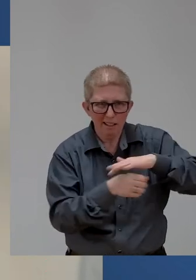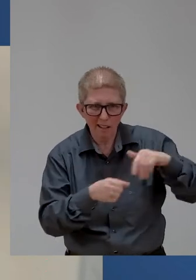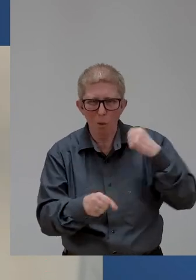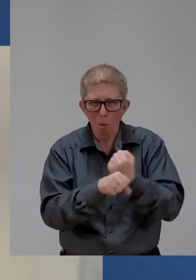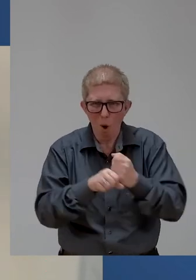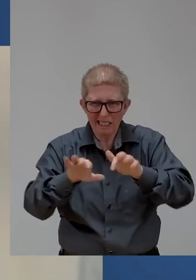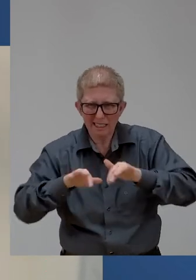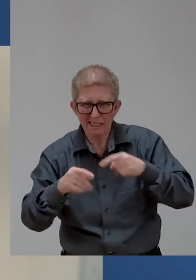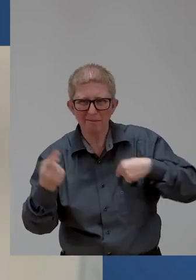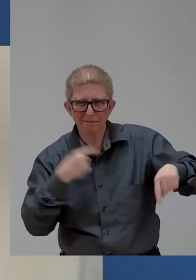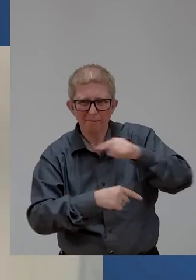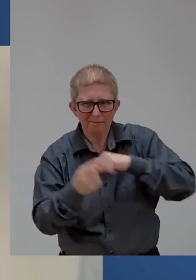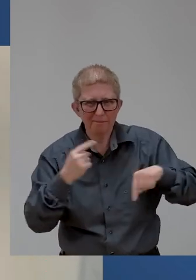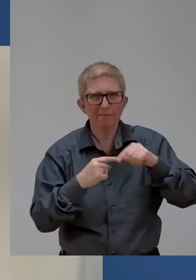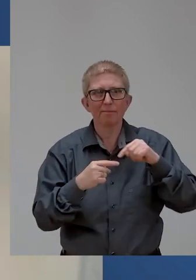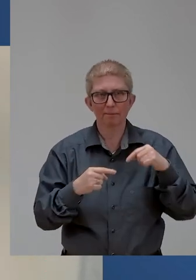has a visual impairment,